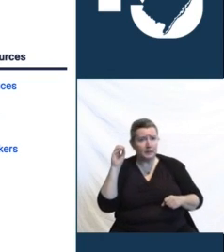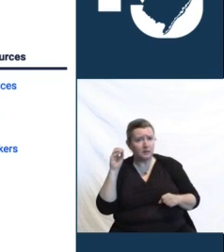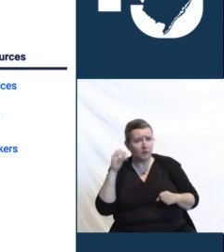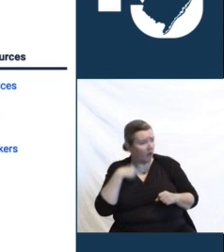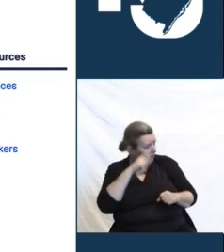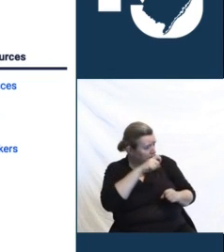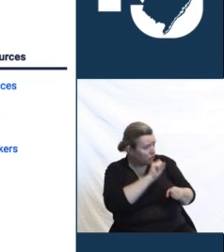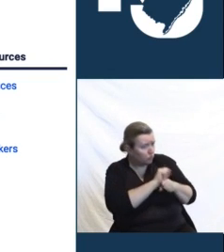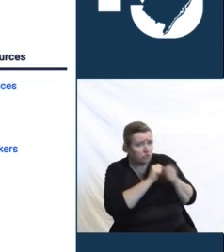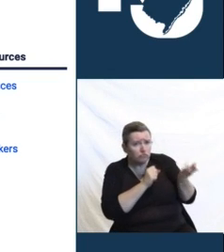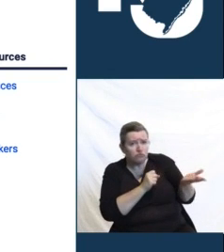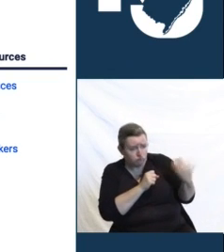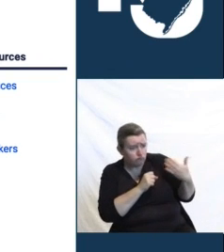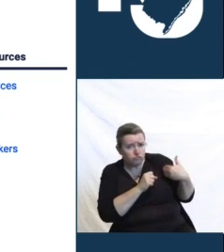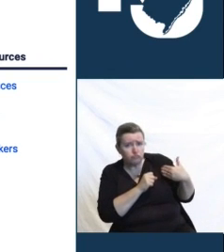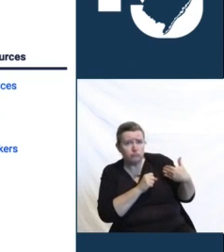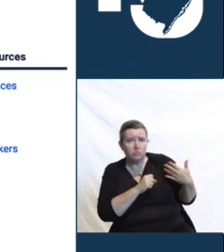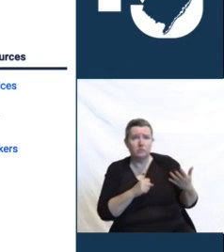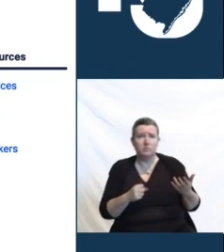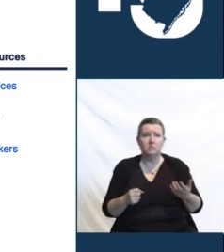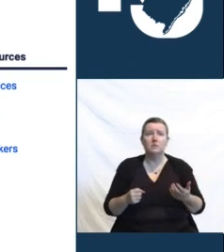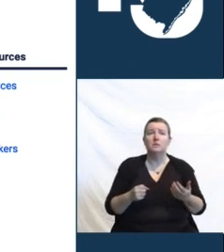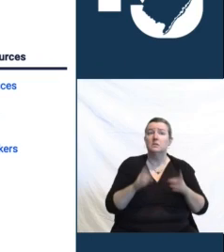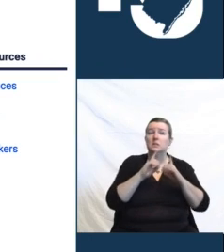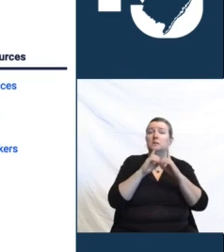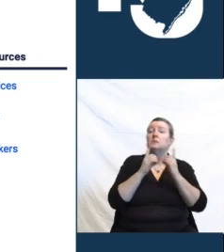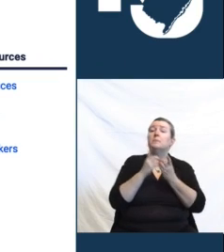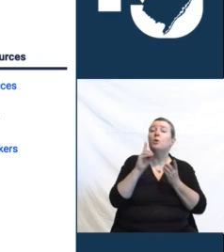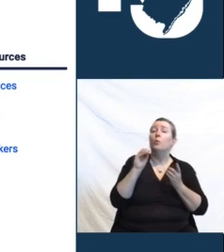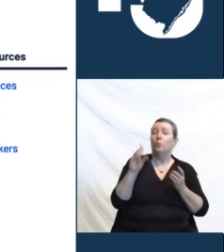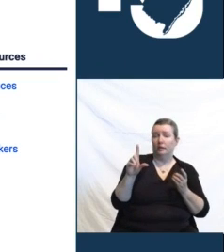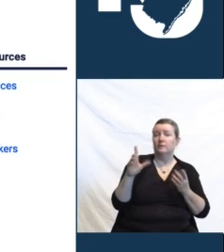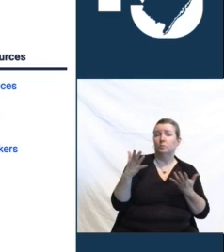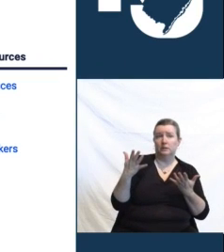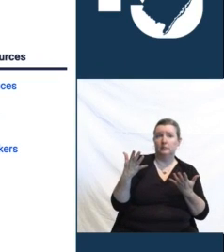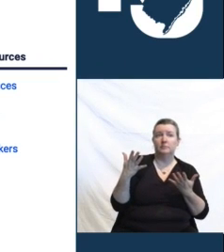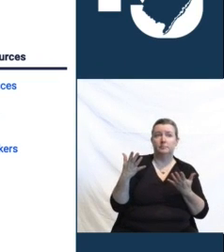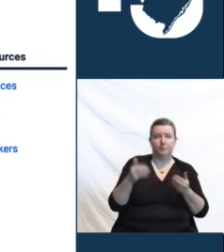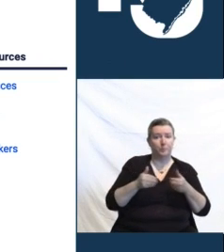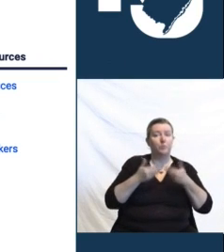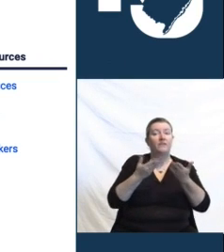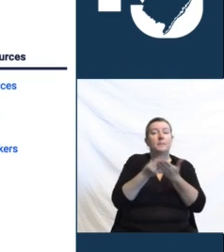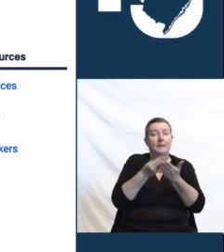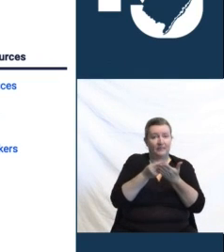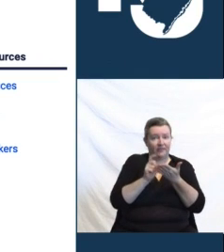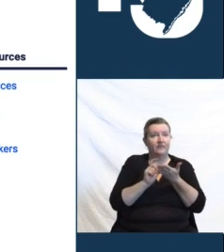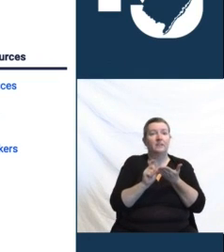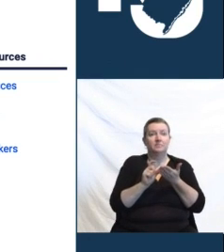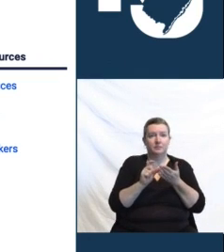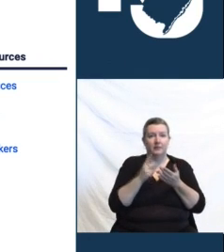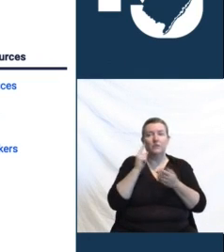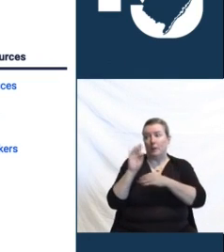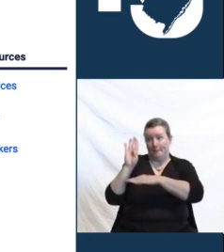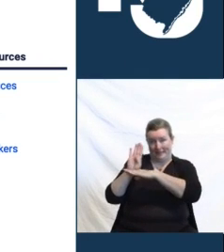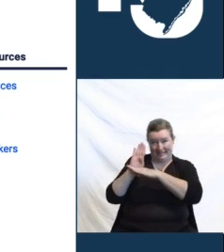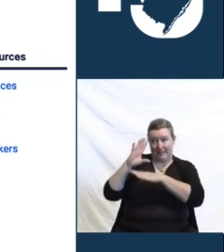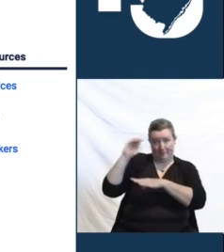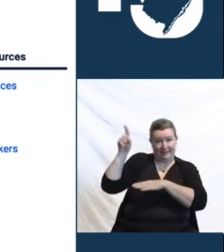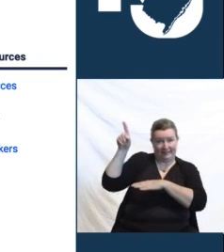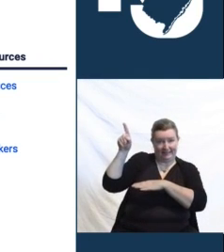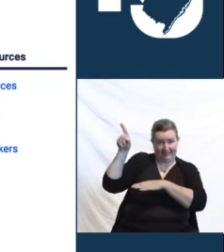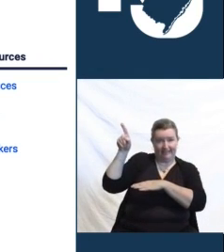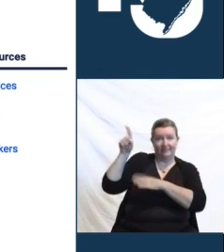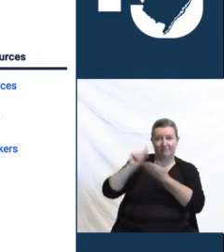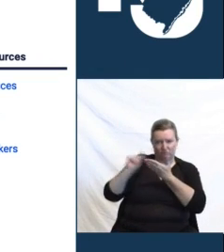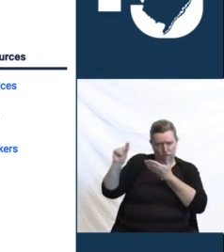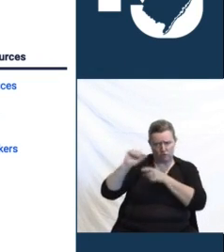match, the Department is stepping up with funding for businesses to train these employees, as well as a signing bonus for those returning to the